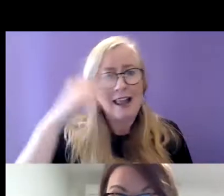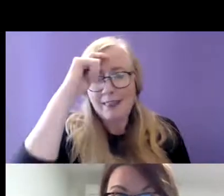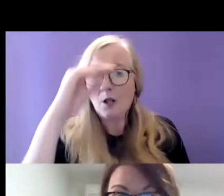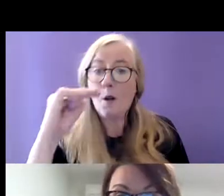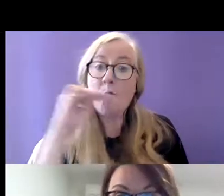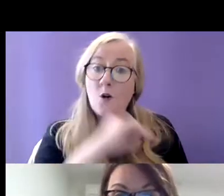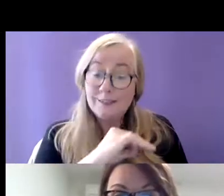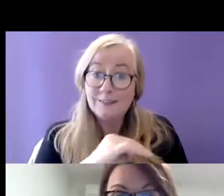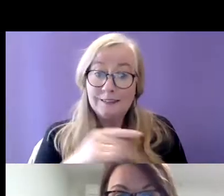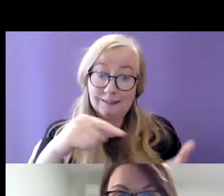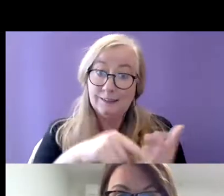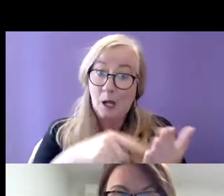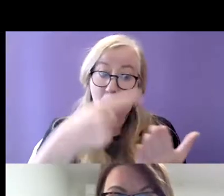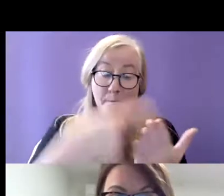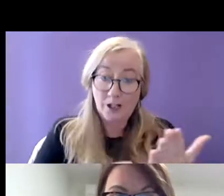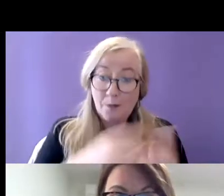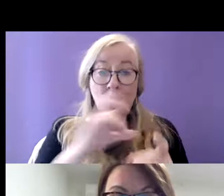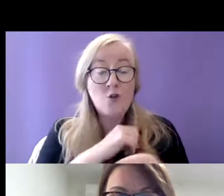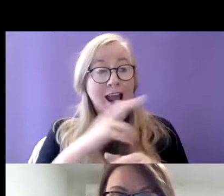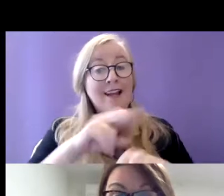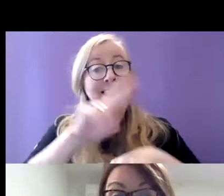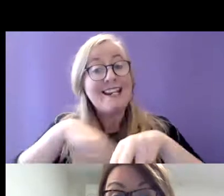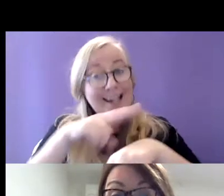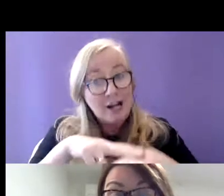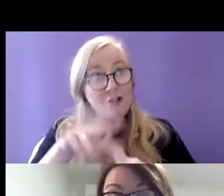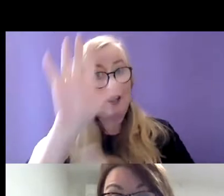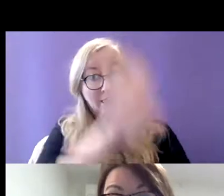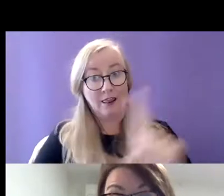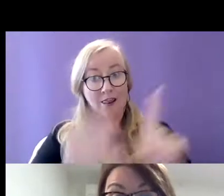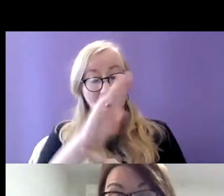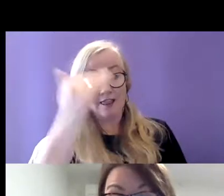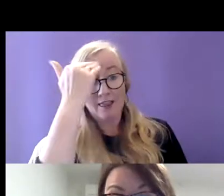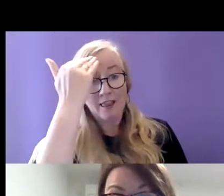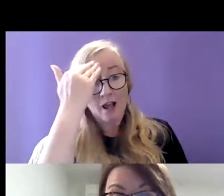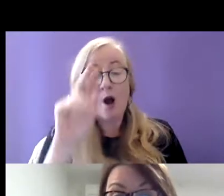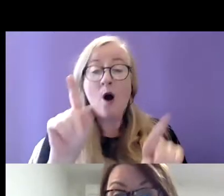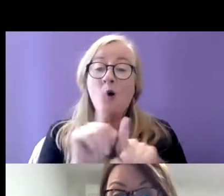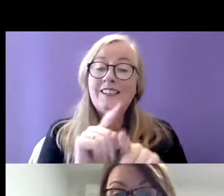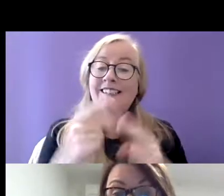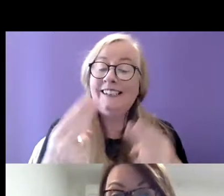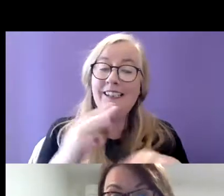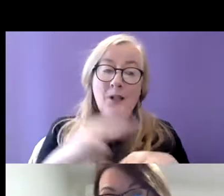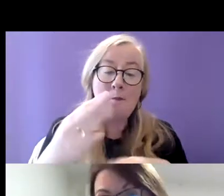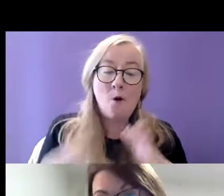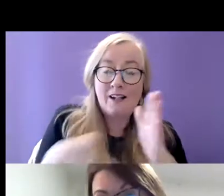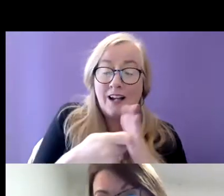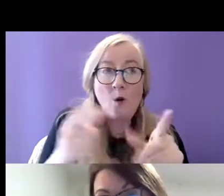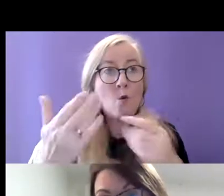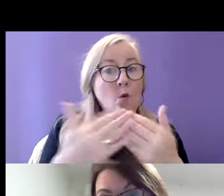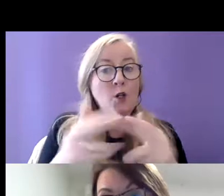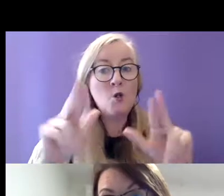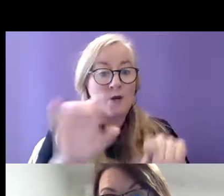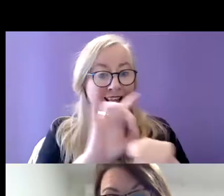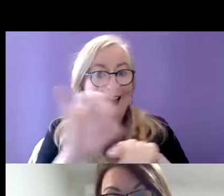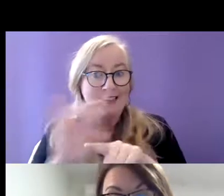terms of informing policy that we get that national picture We also need further information evidence based on new and innovative models of housing